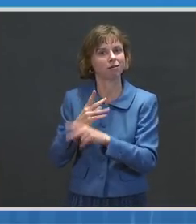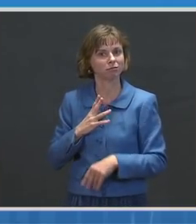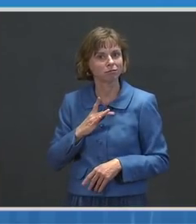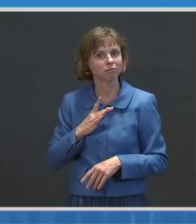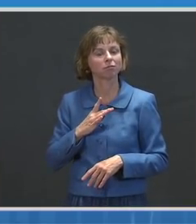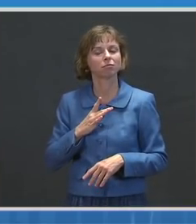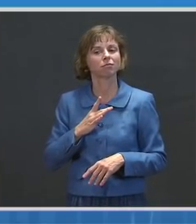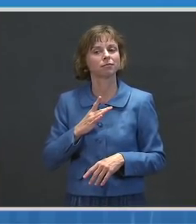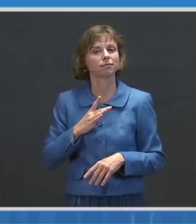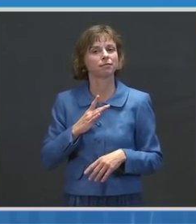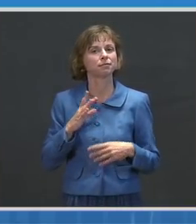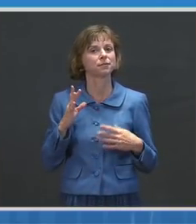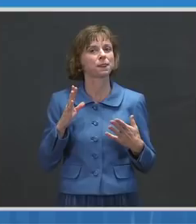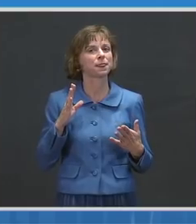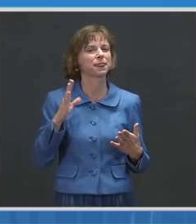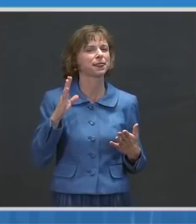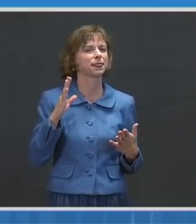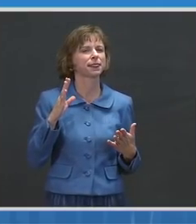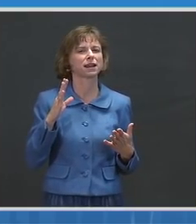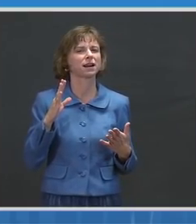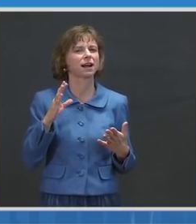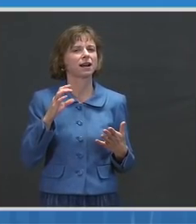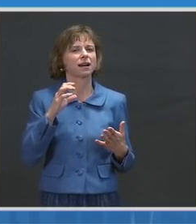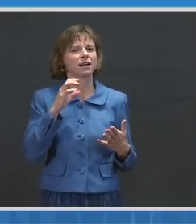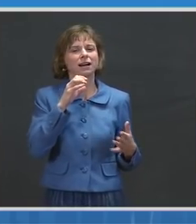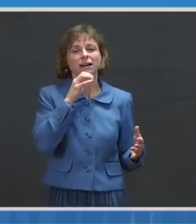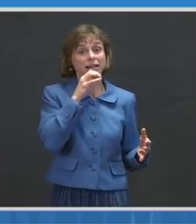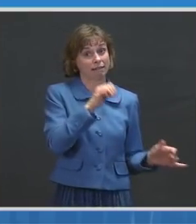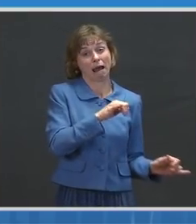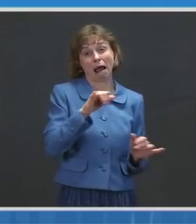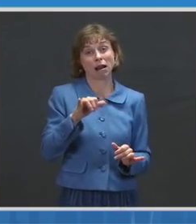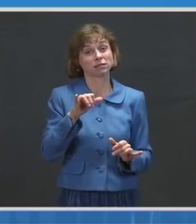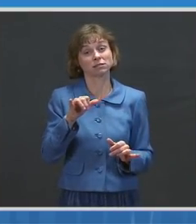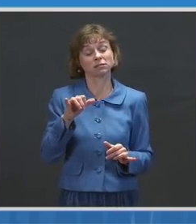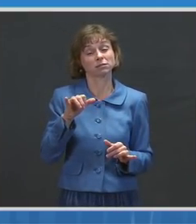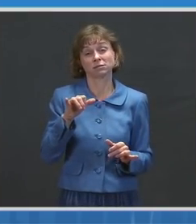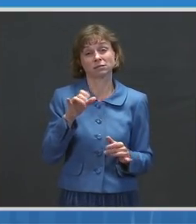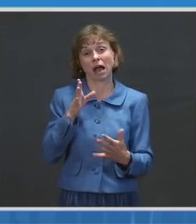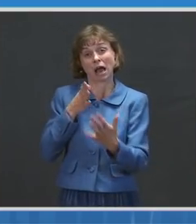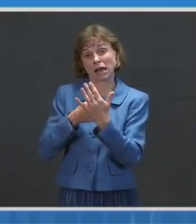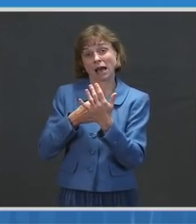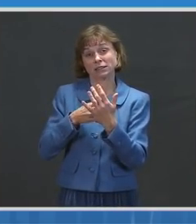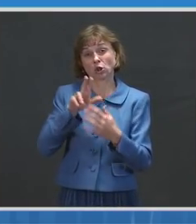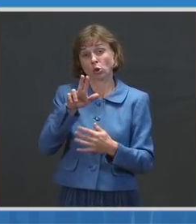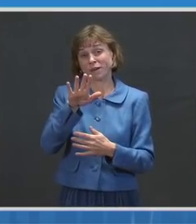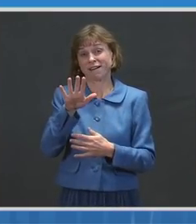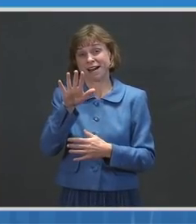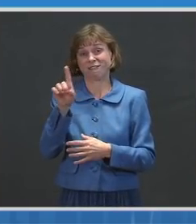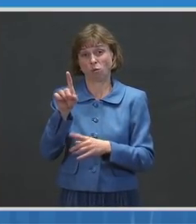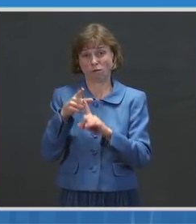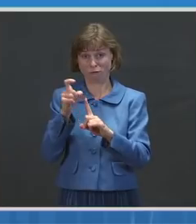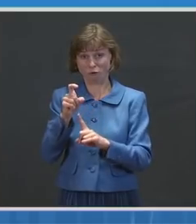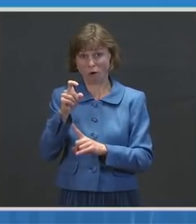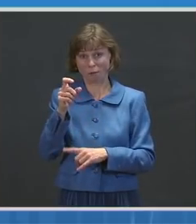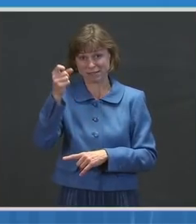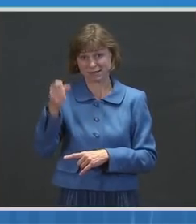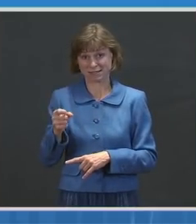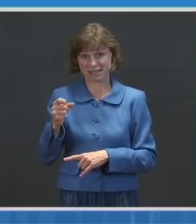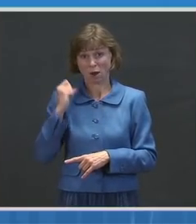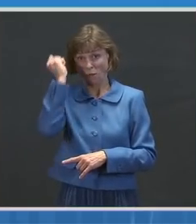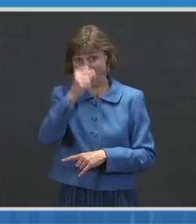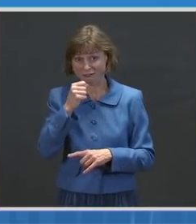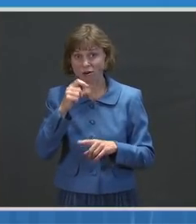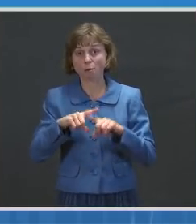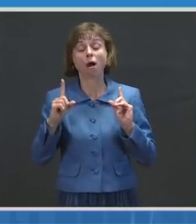against the you the against the South African, the three five one. But hopefully we will get the virus under much better